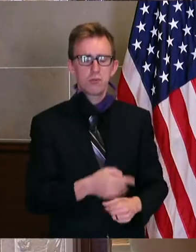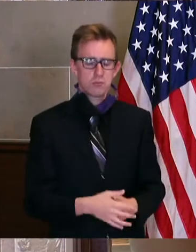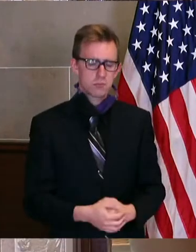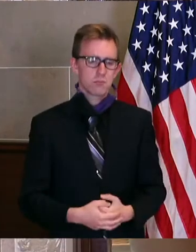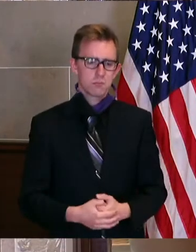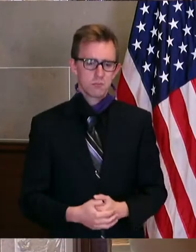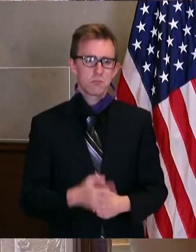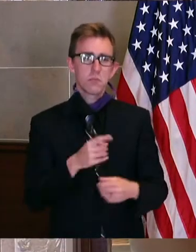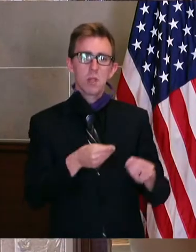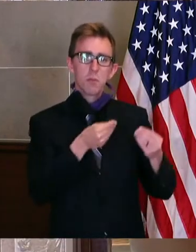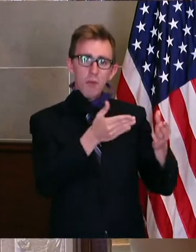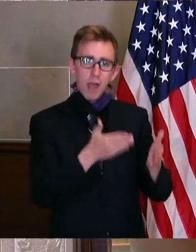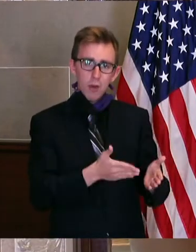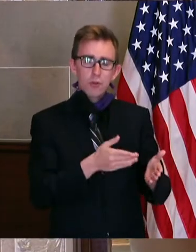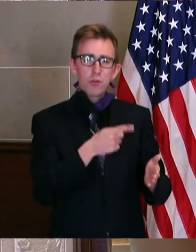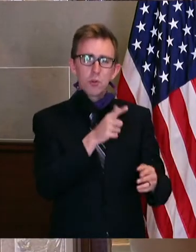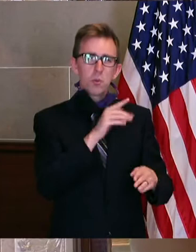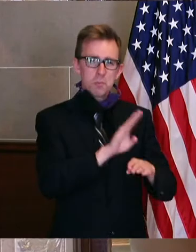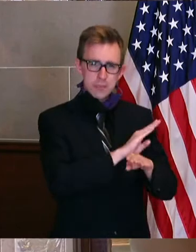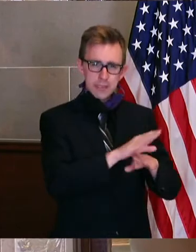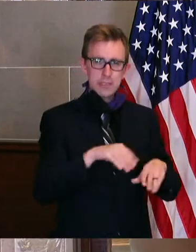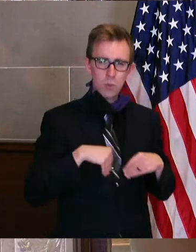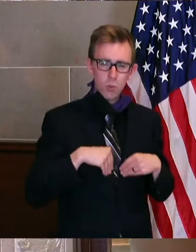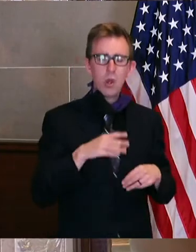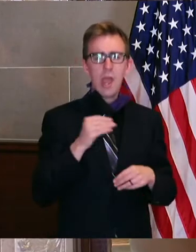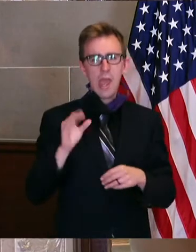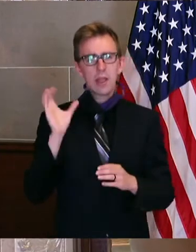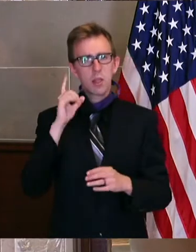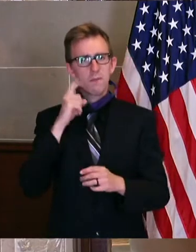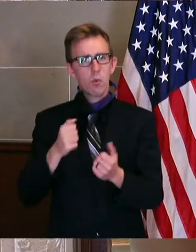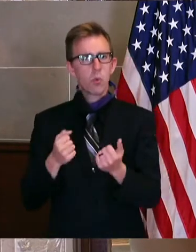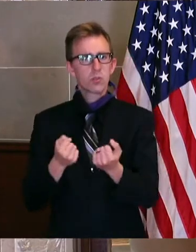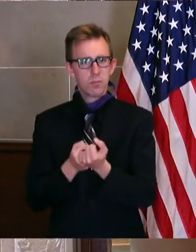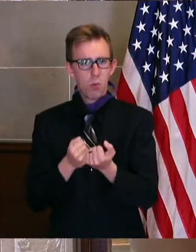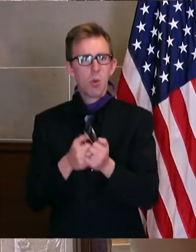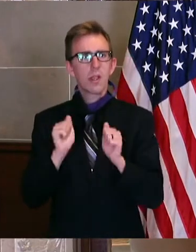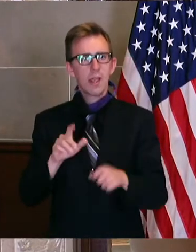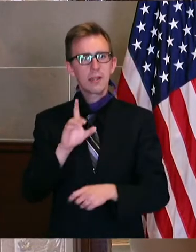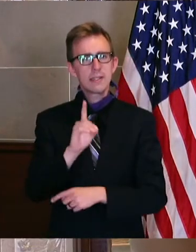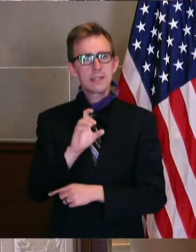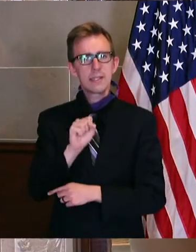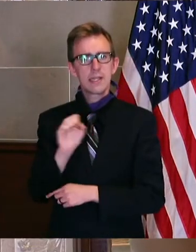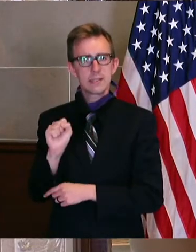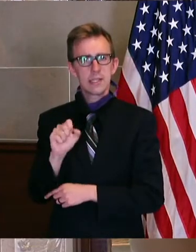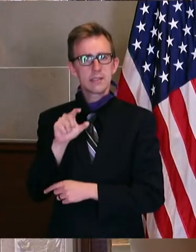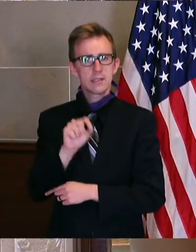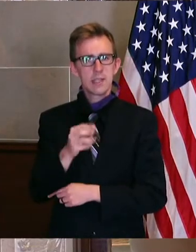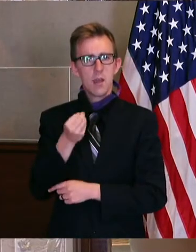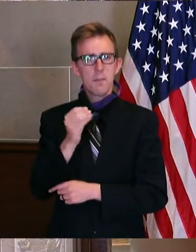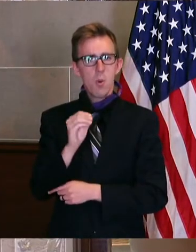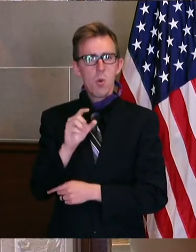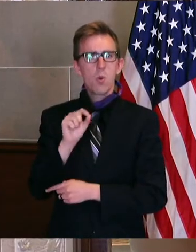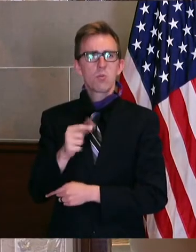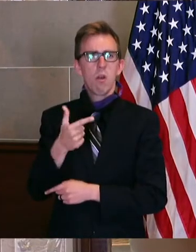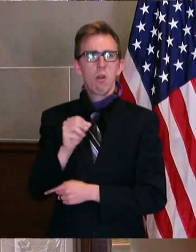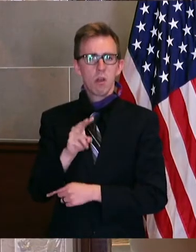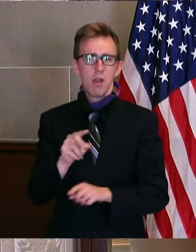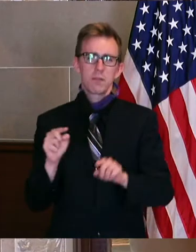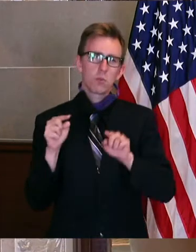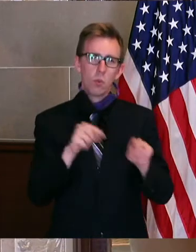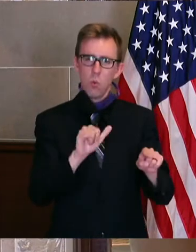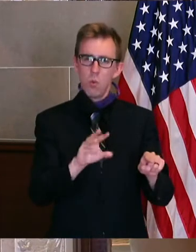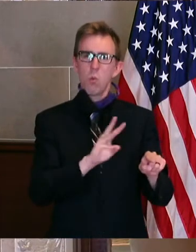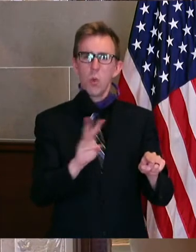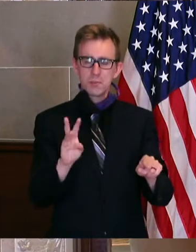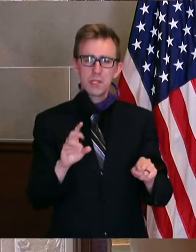and those families that might be seeking assistance can go to our website, dss.mo.gov, to learn how to apply